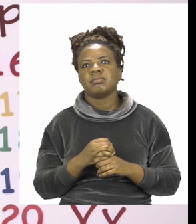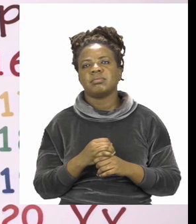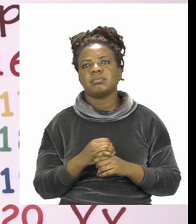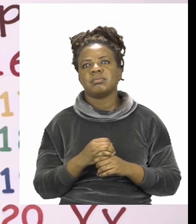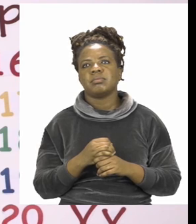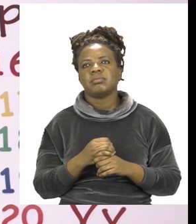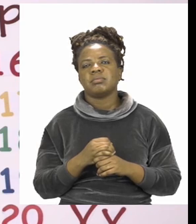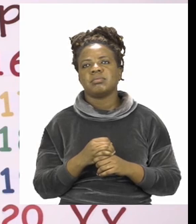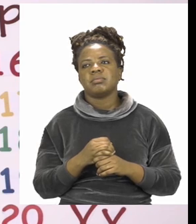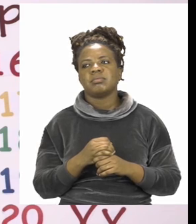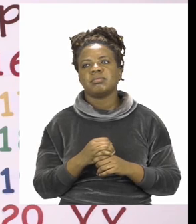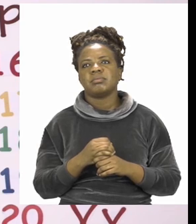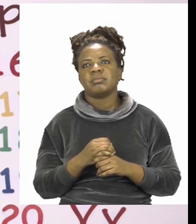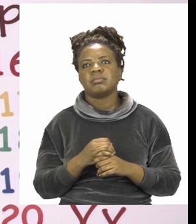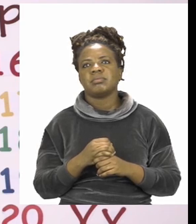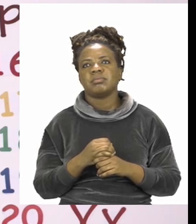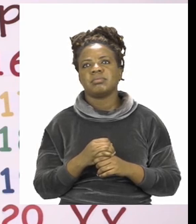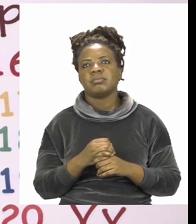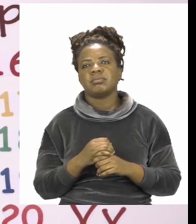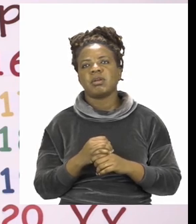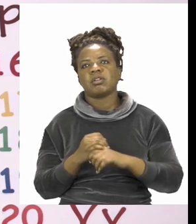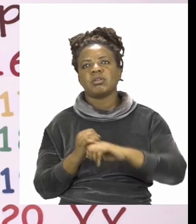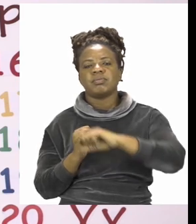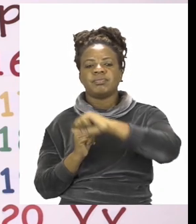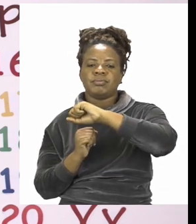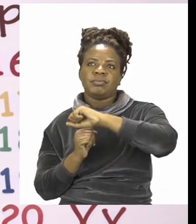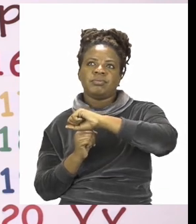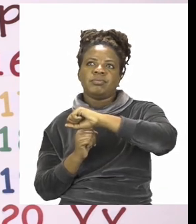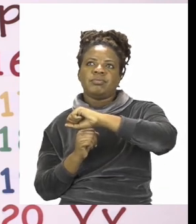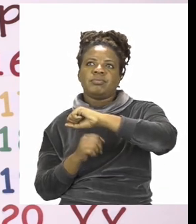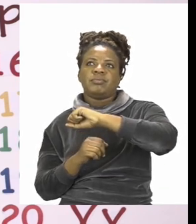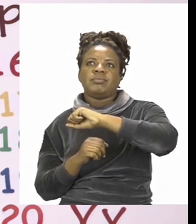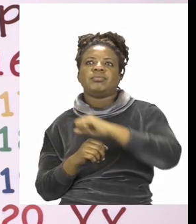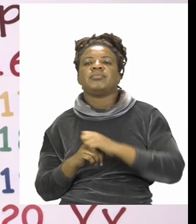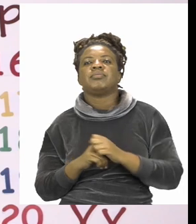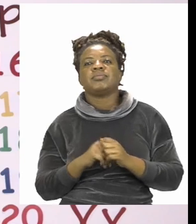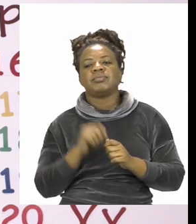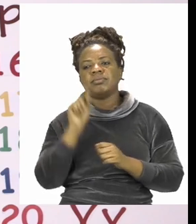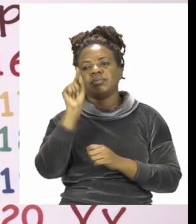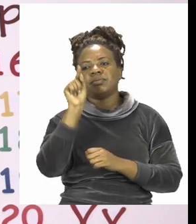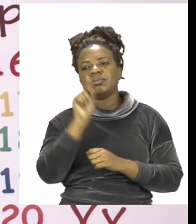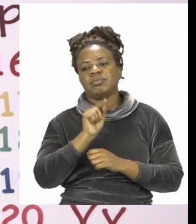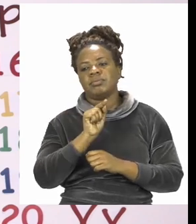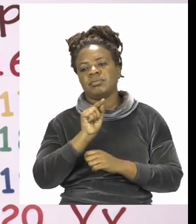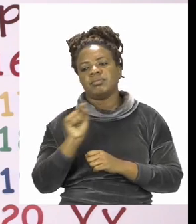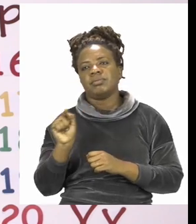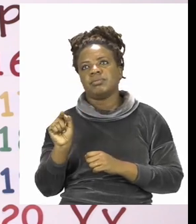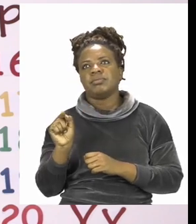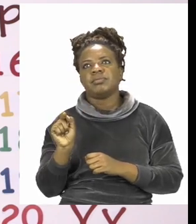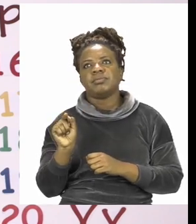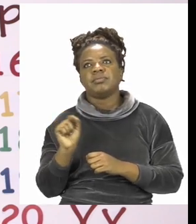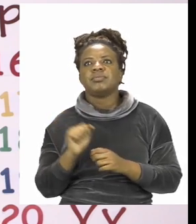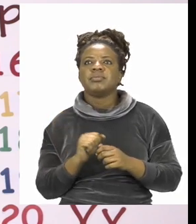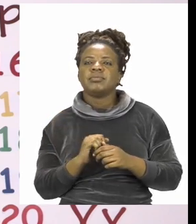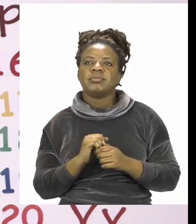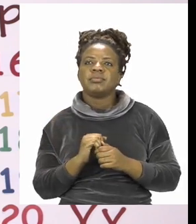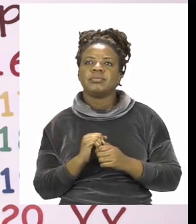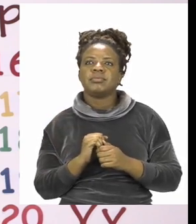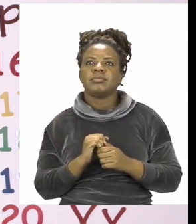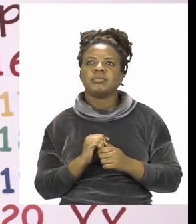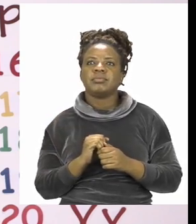number. He's going to open his mouth and SNAP! He's going to eat number